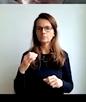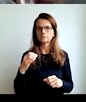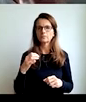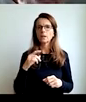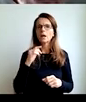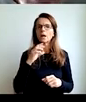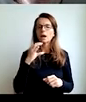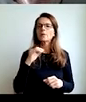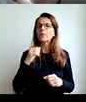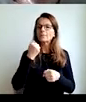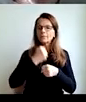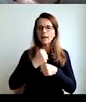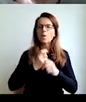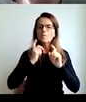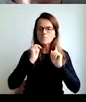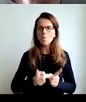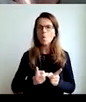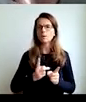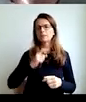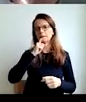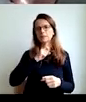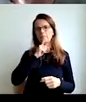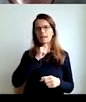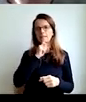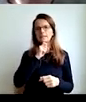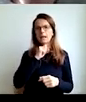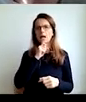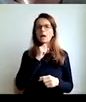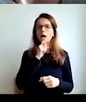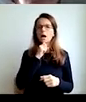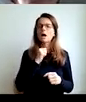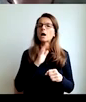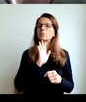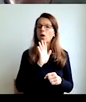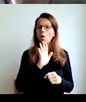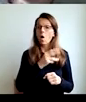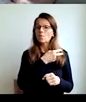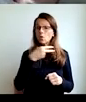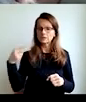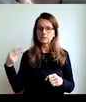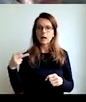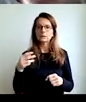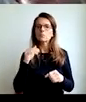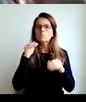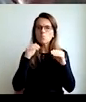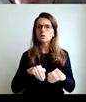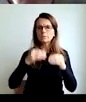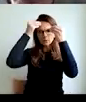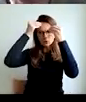work has to be suffering, of sorrow,